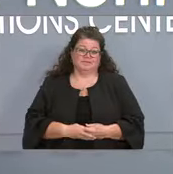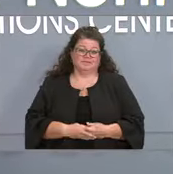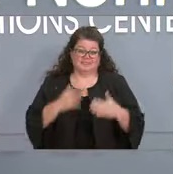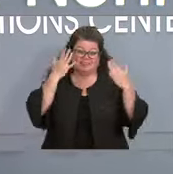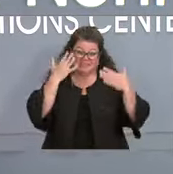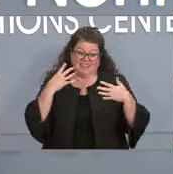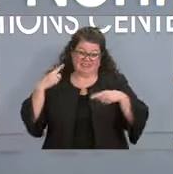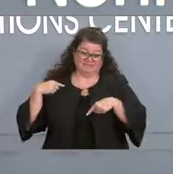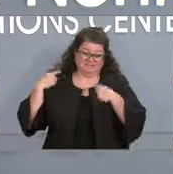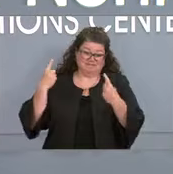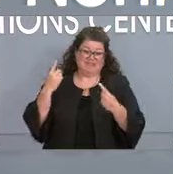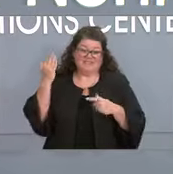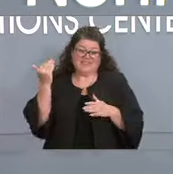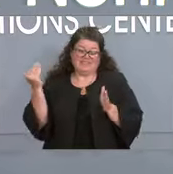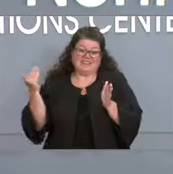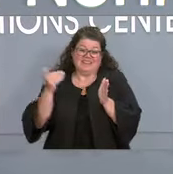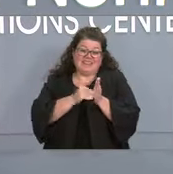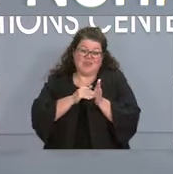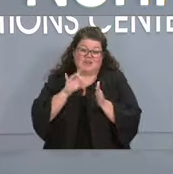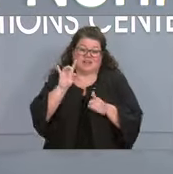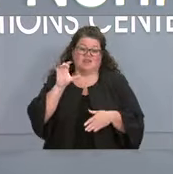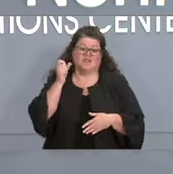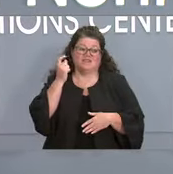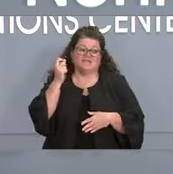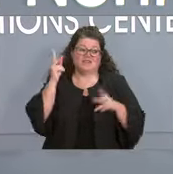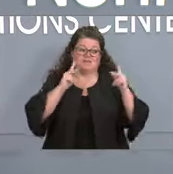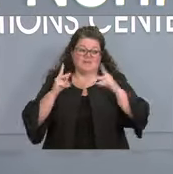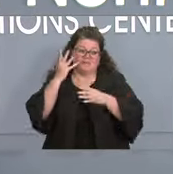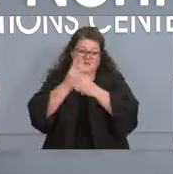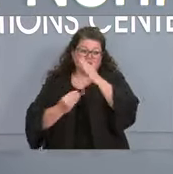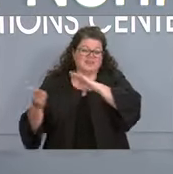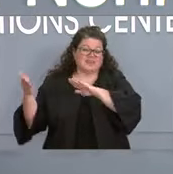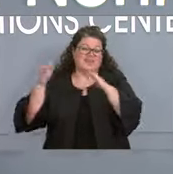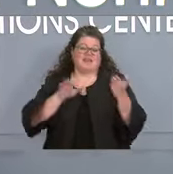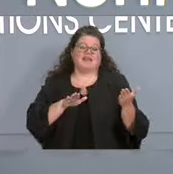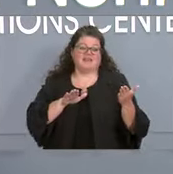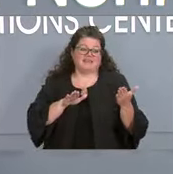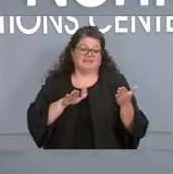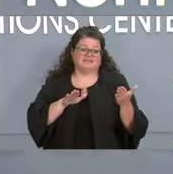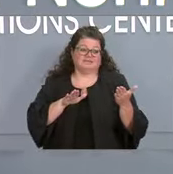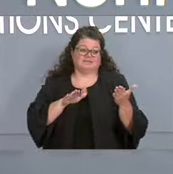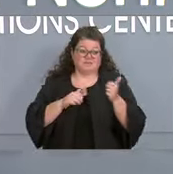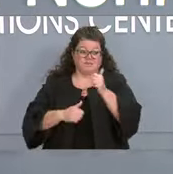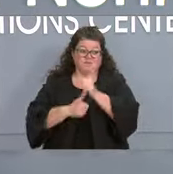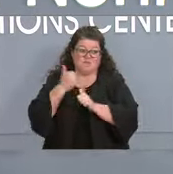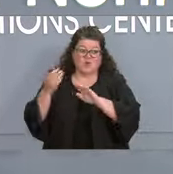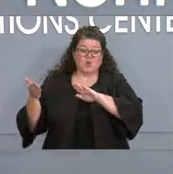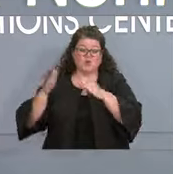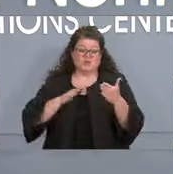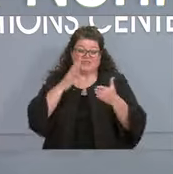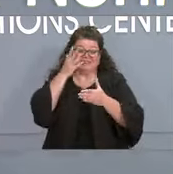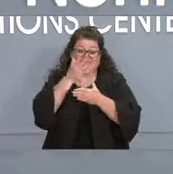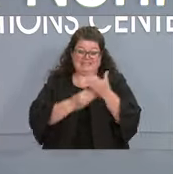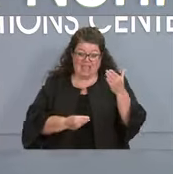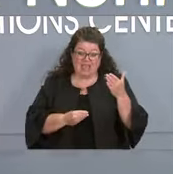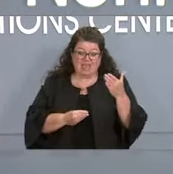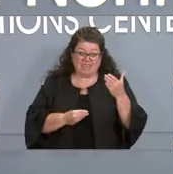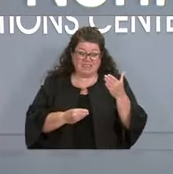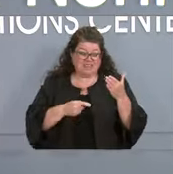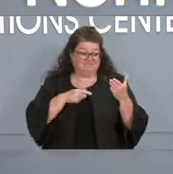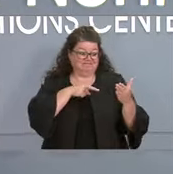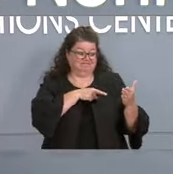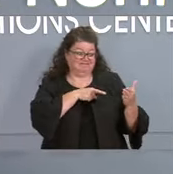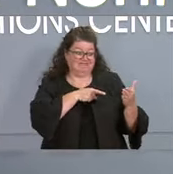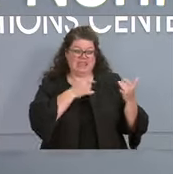,811 people who have died. Most of these deaths now are preventable with life